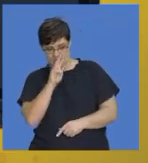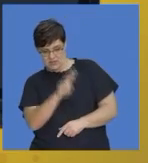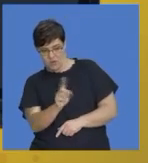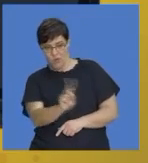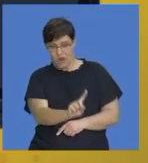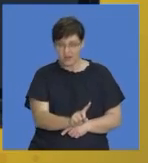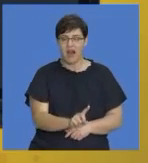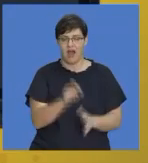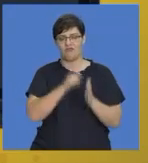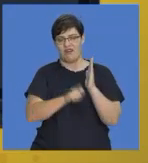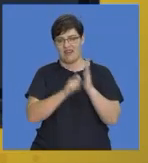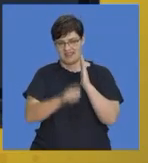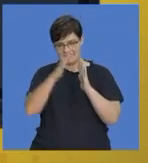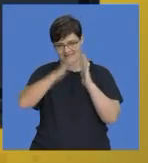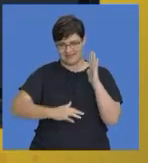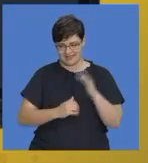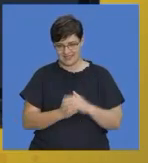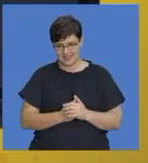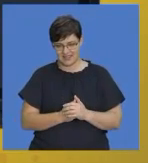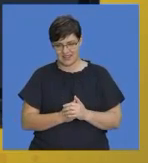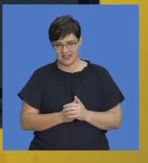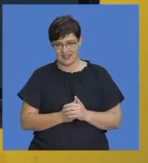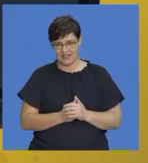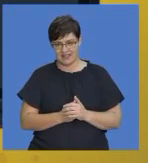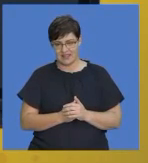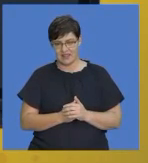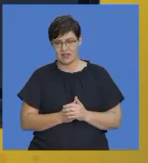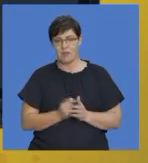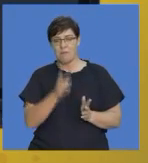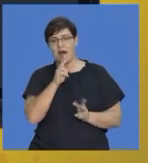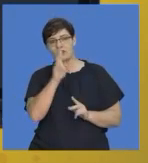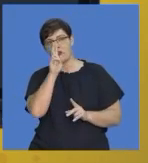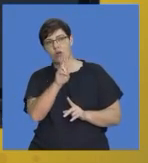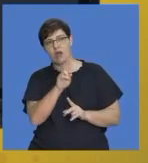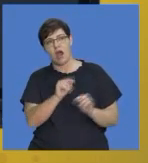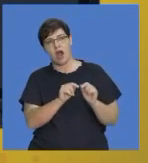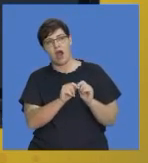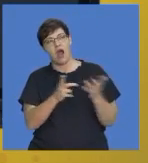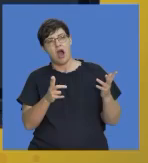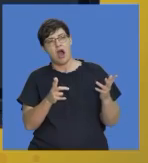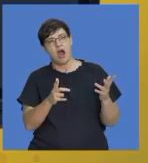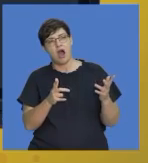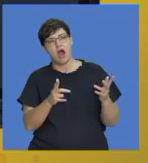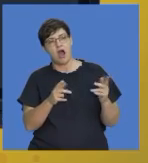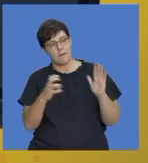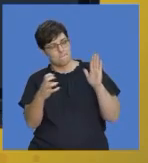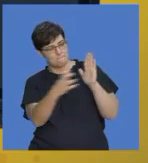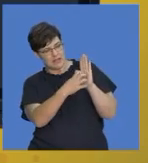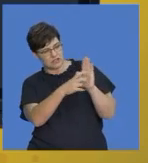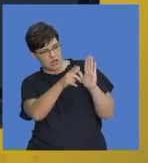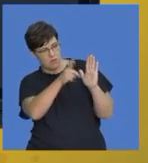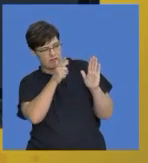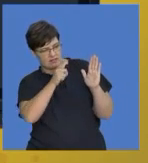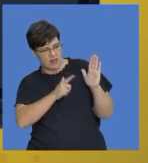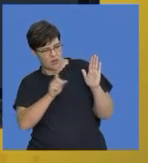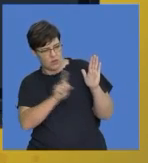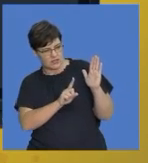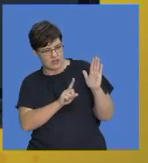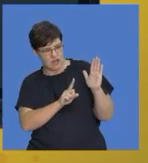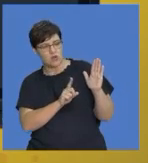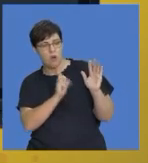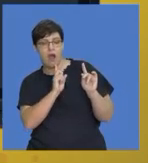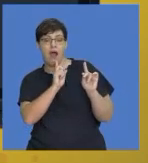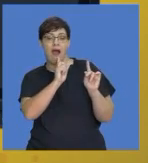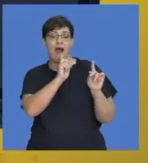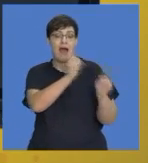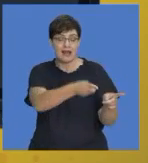look at the bigger picture. You must make sure that you focus on what is foregrounded in the picture so that you make sure you answer the